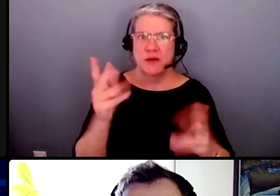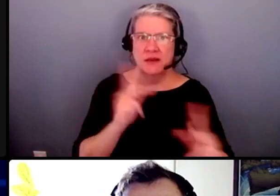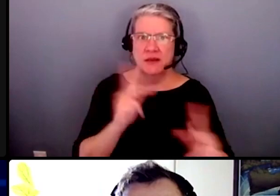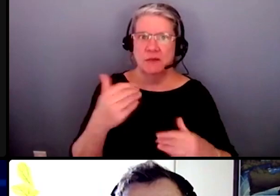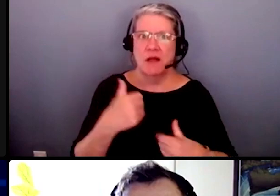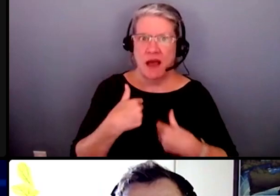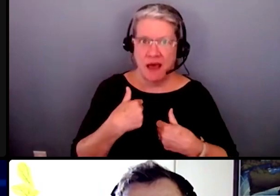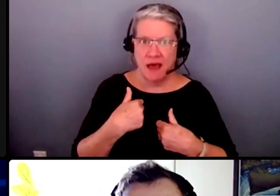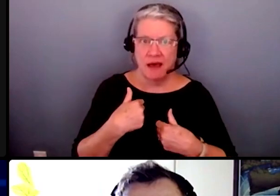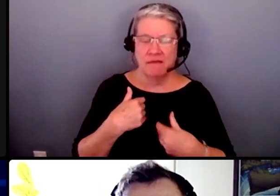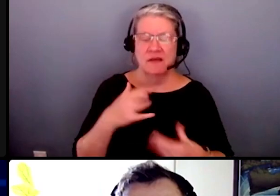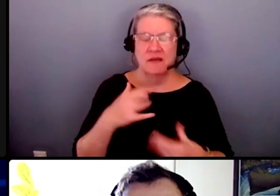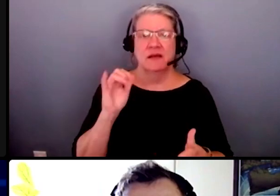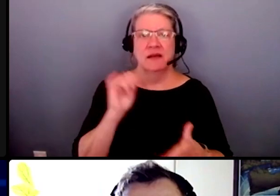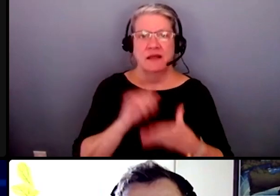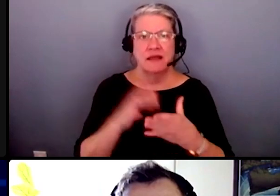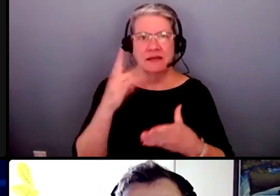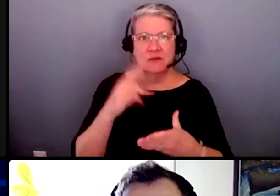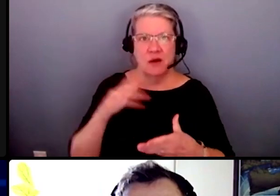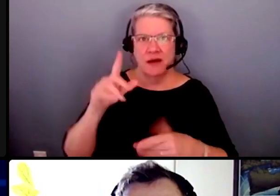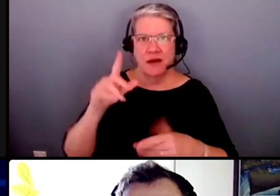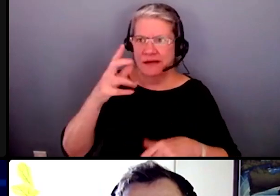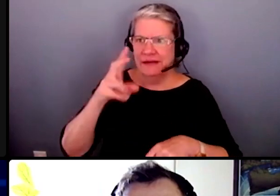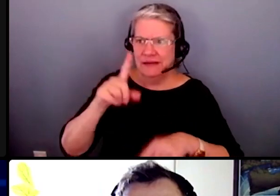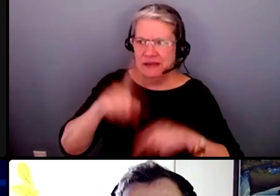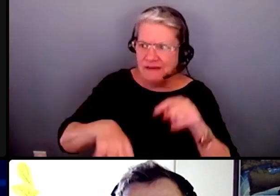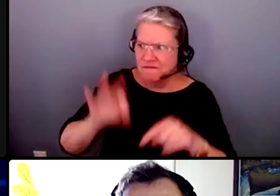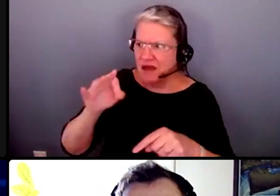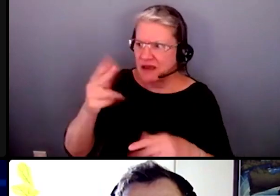when you are actually someone who needs it